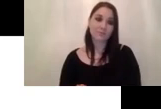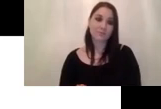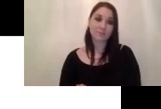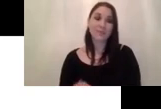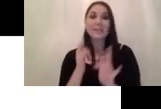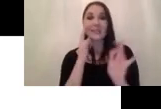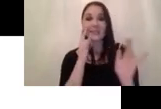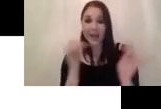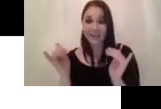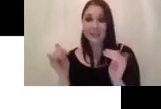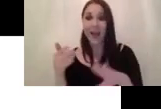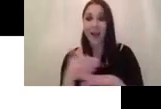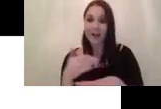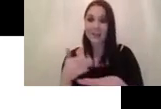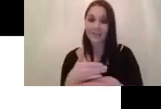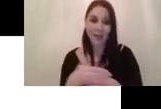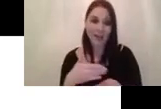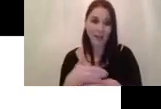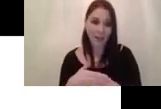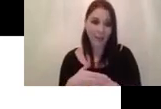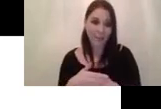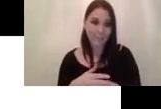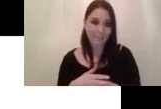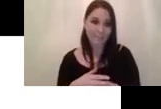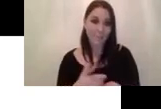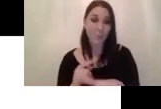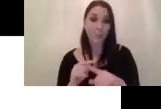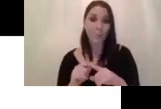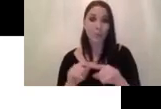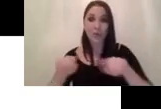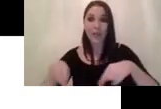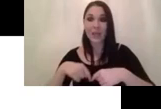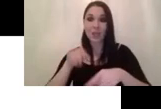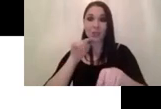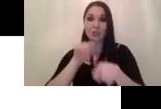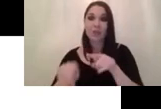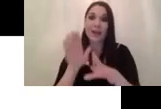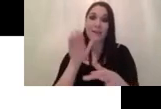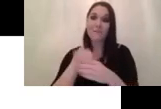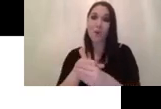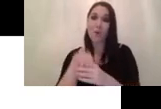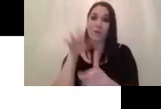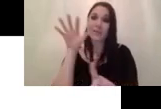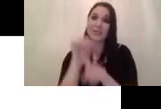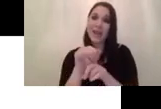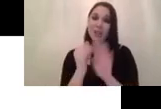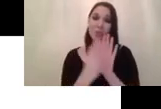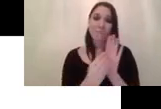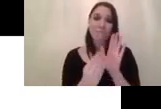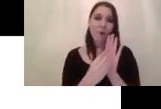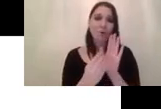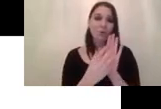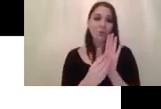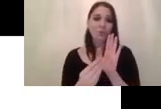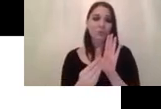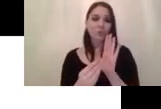um at the meantime we try to evolve the detection models uh with the latest greatest